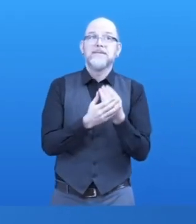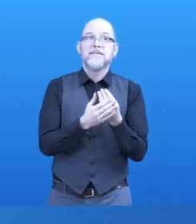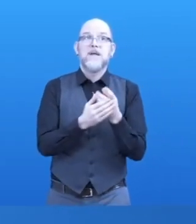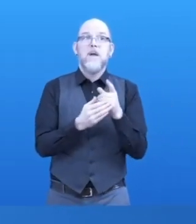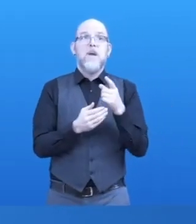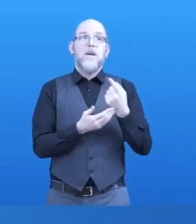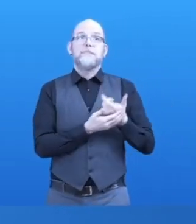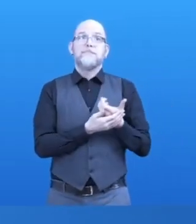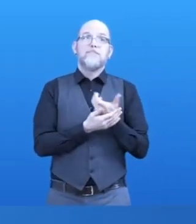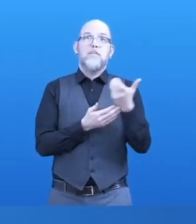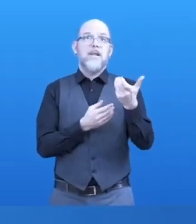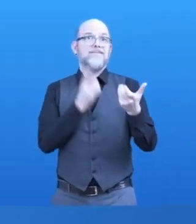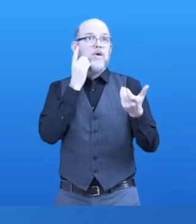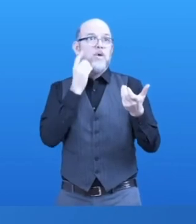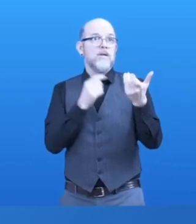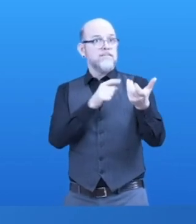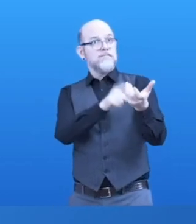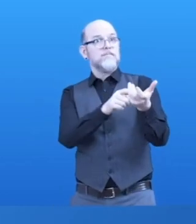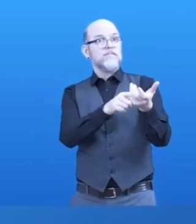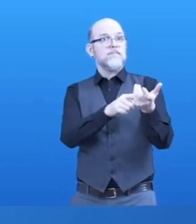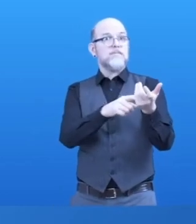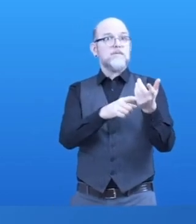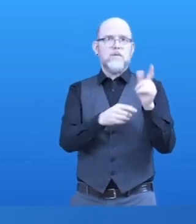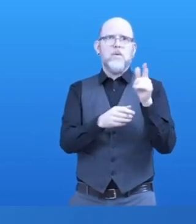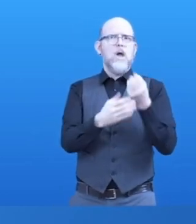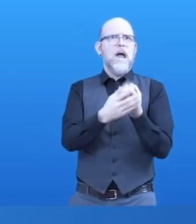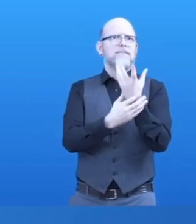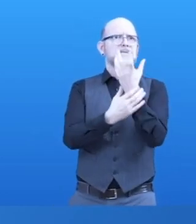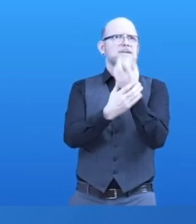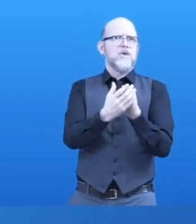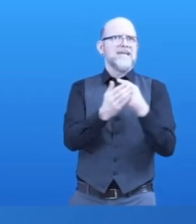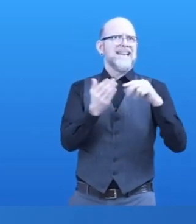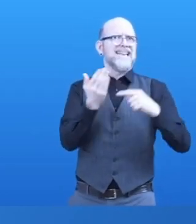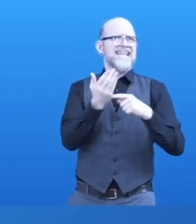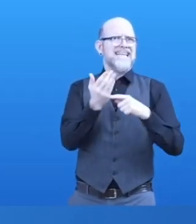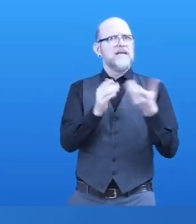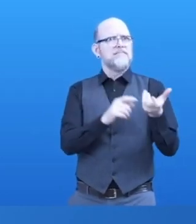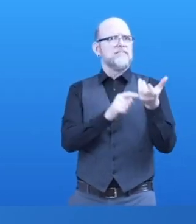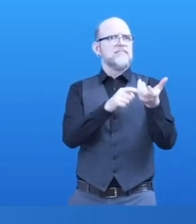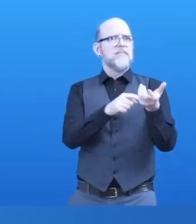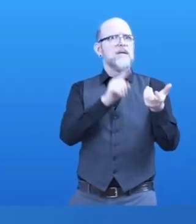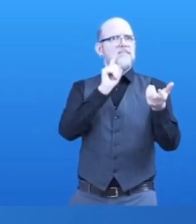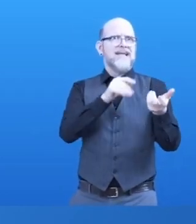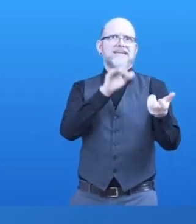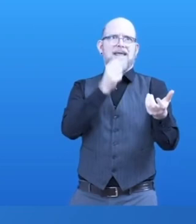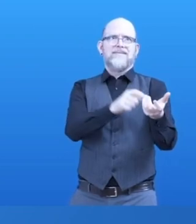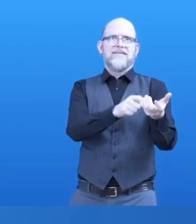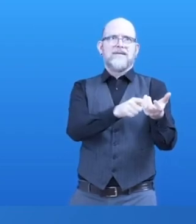assistive technologies. Making sure that that's available within the market that you are intending will be really important to you.